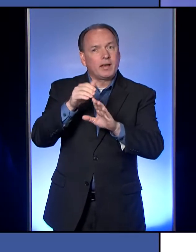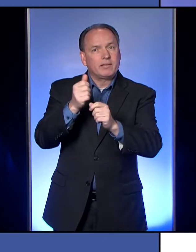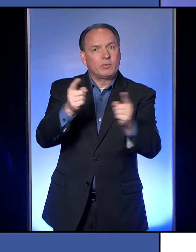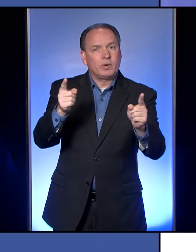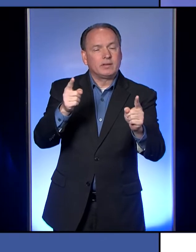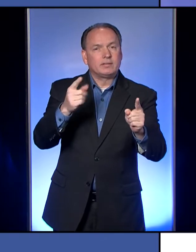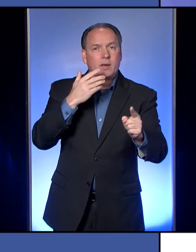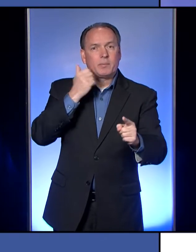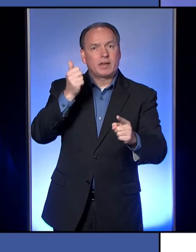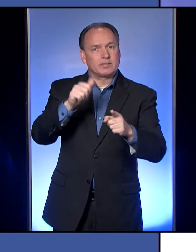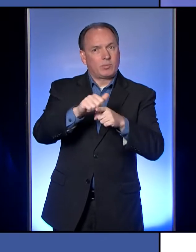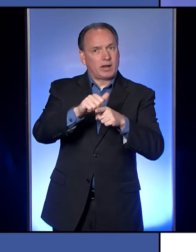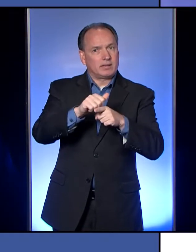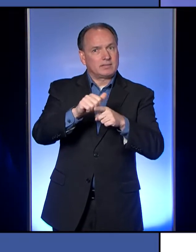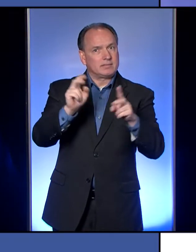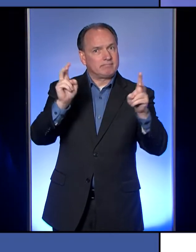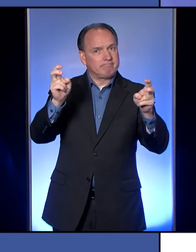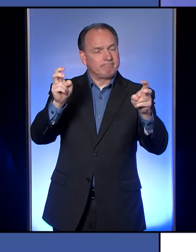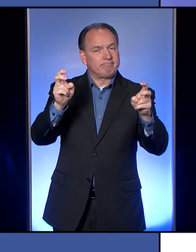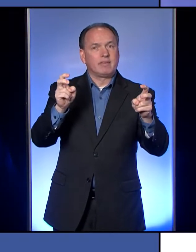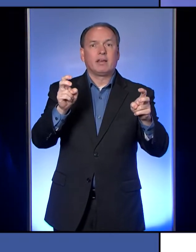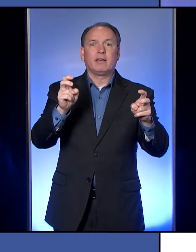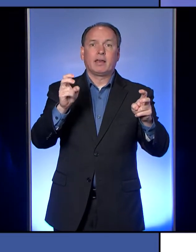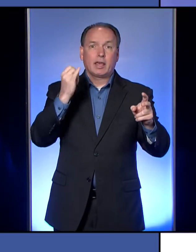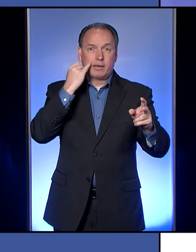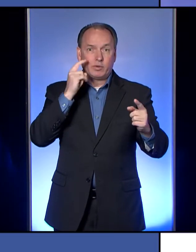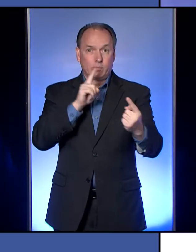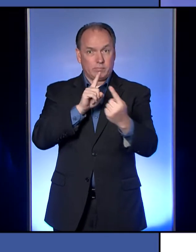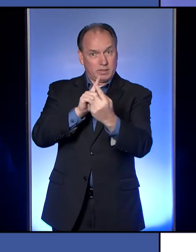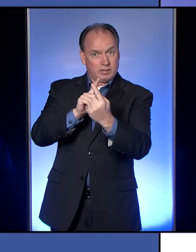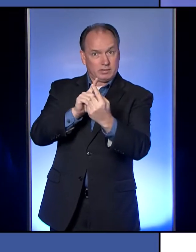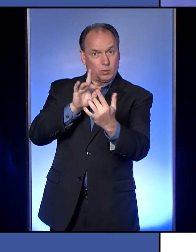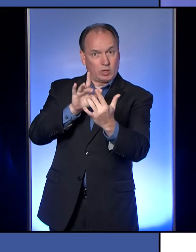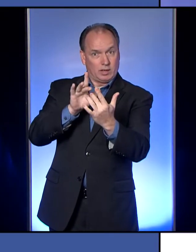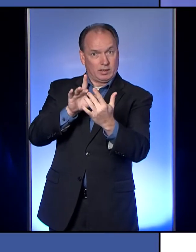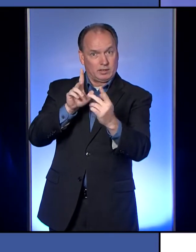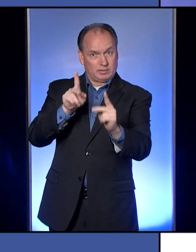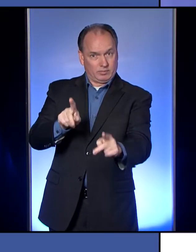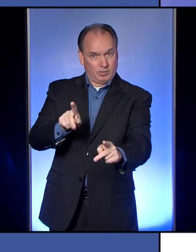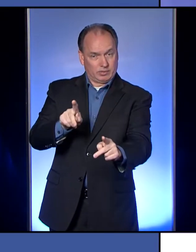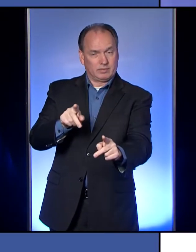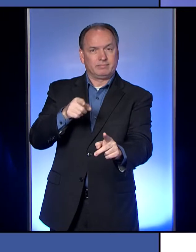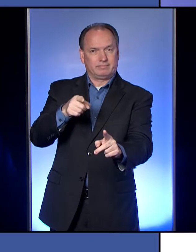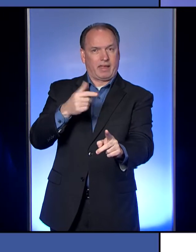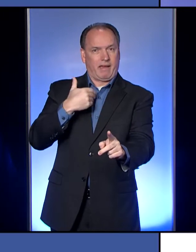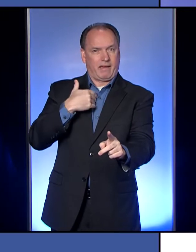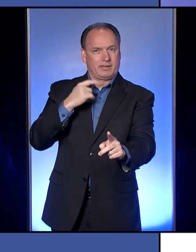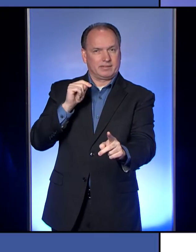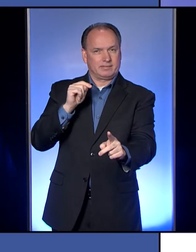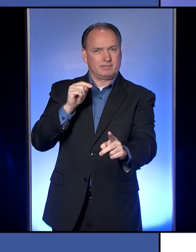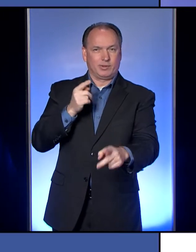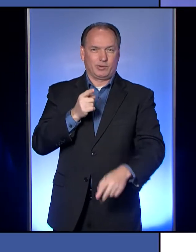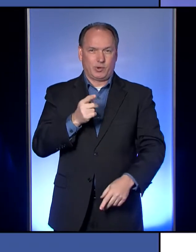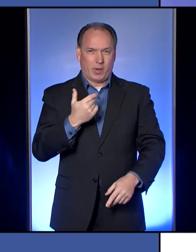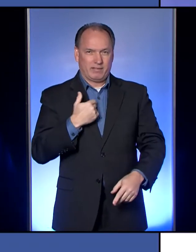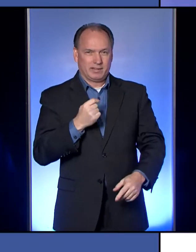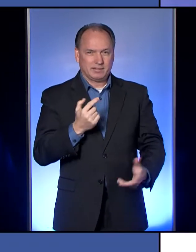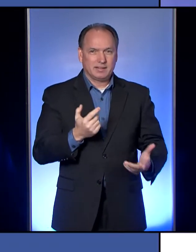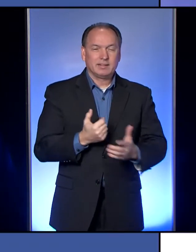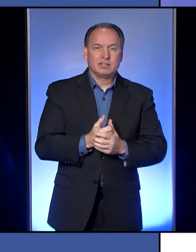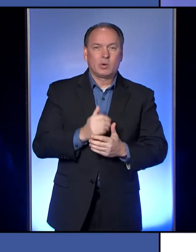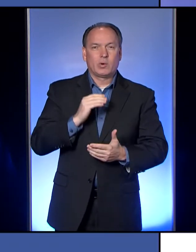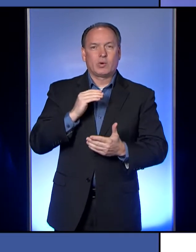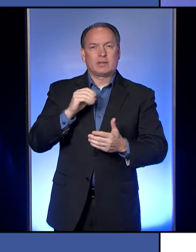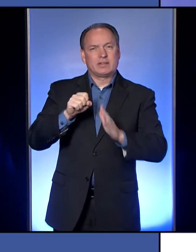if everyone you come in contact with has it. The state numbers have now exceeded 30